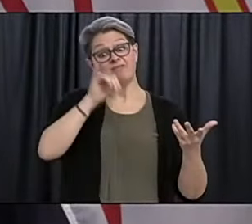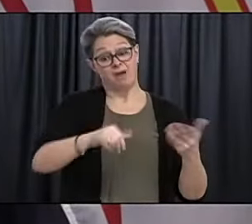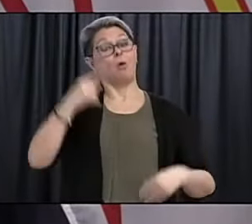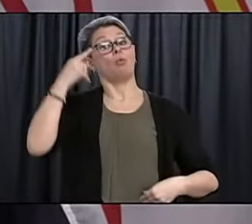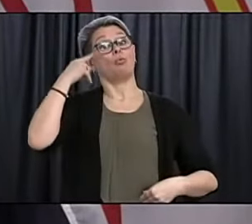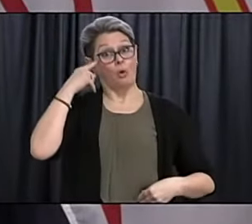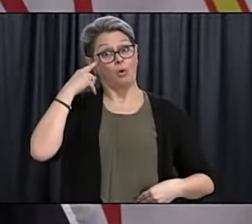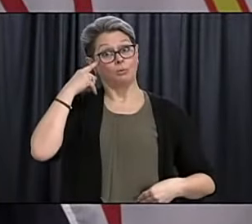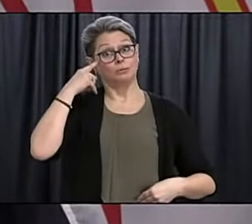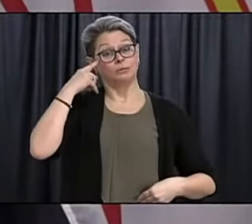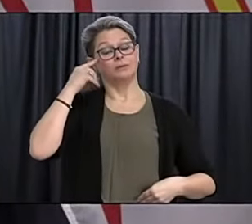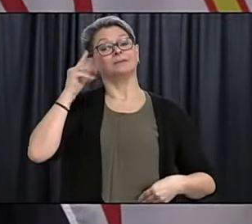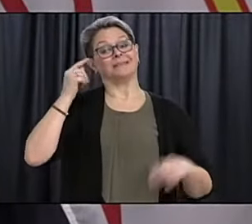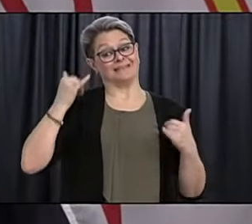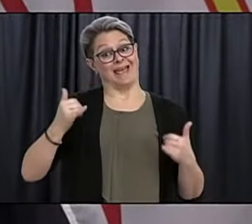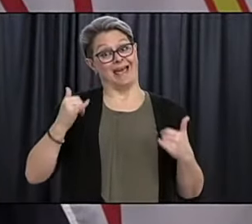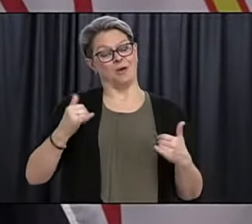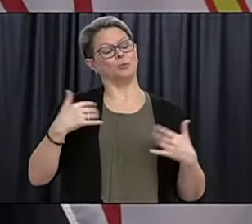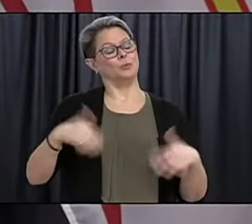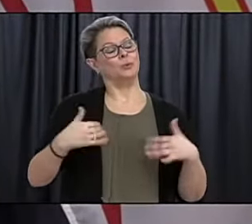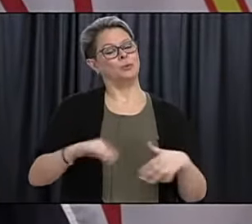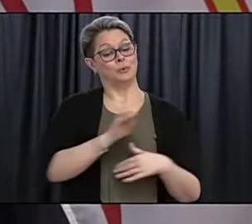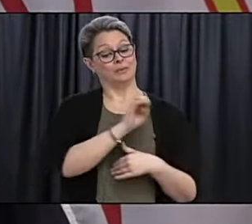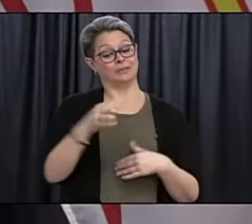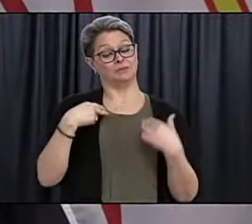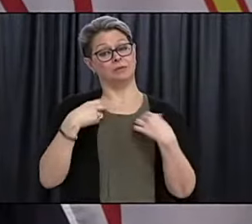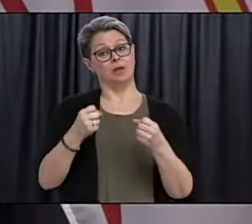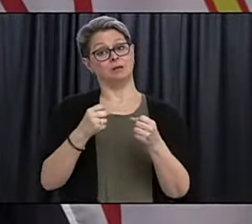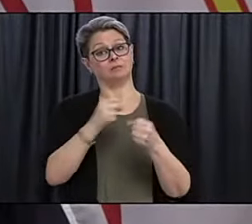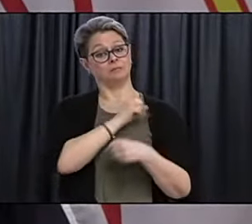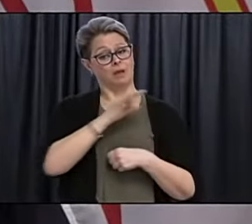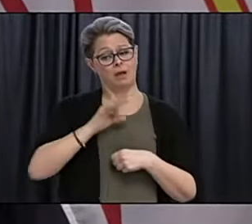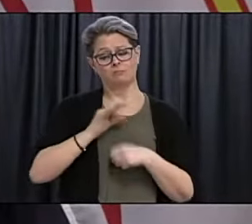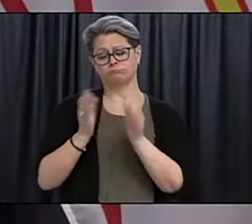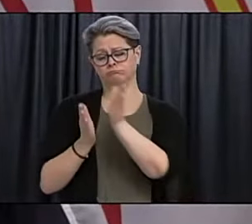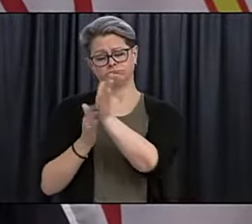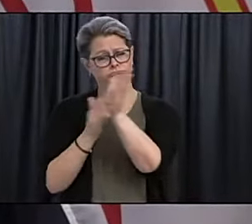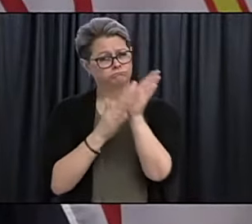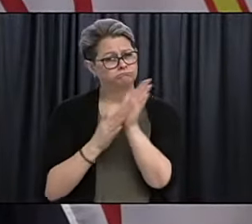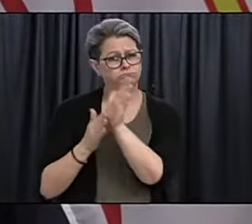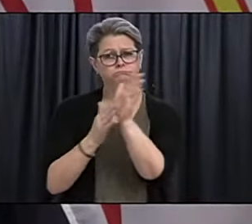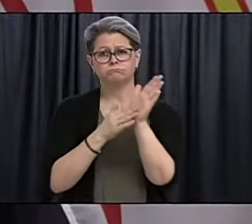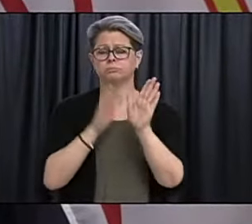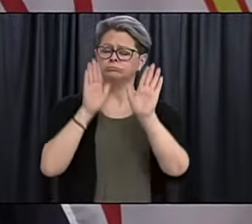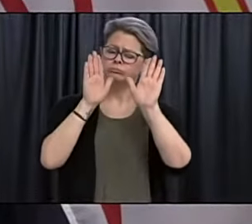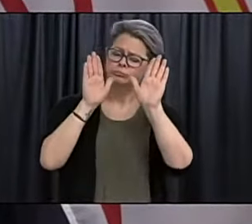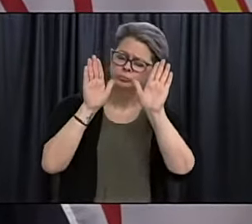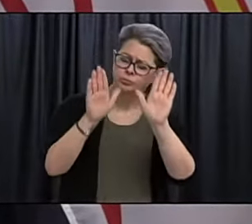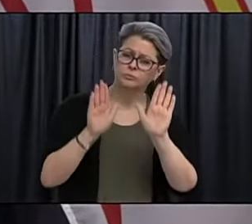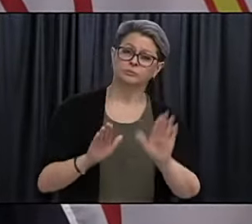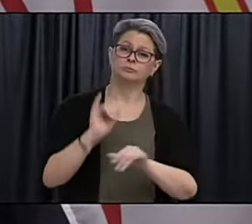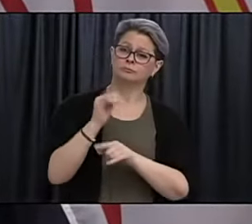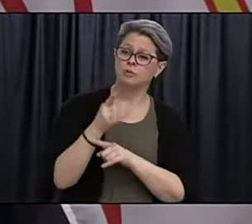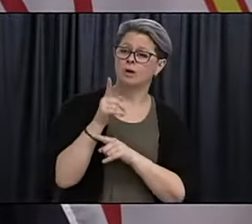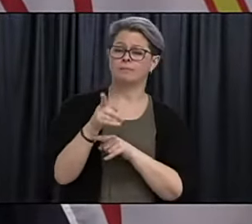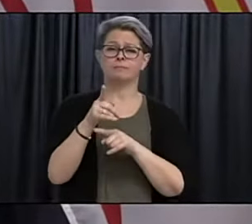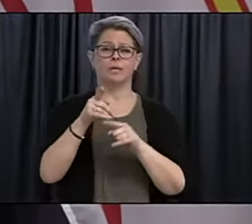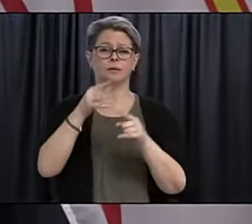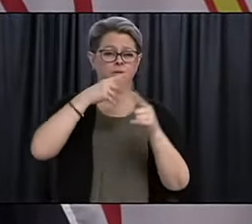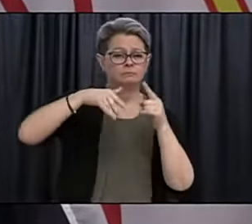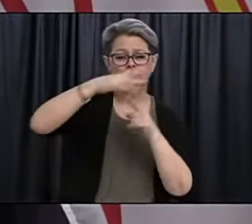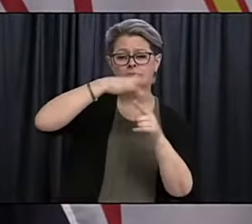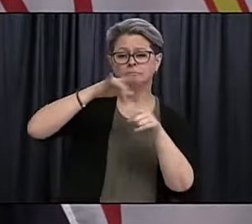hats off to, uh, staff at Eastern health, uh, who have done an amazing job at tracking down